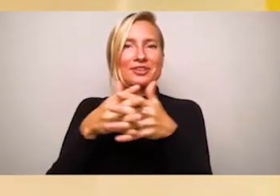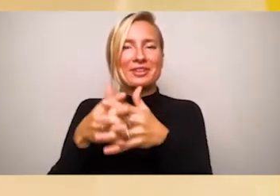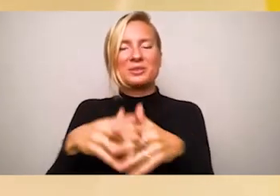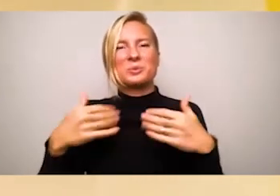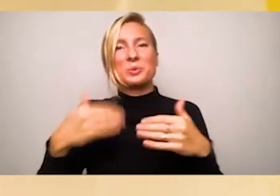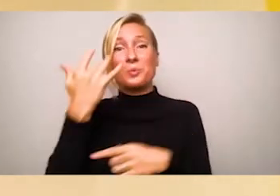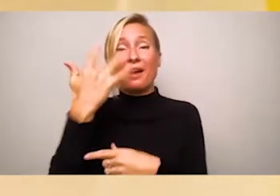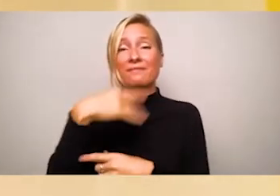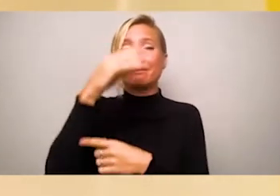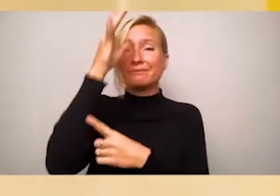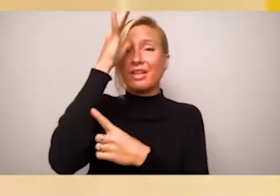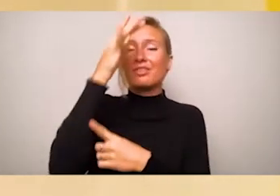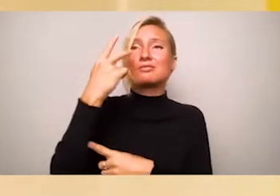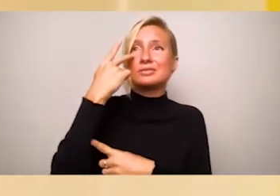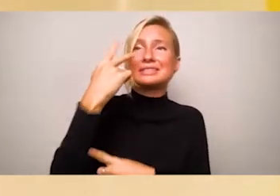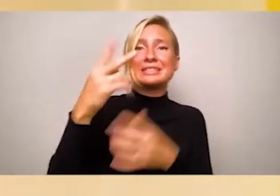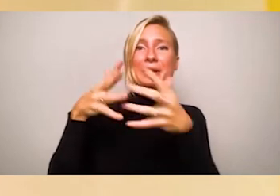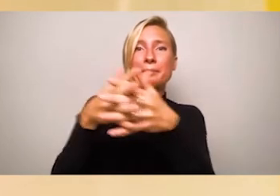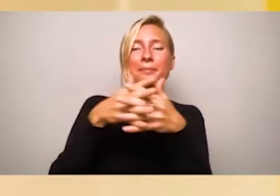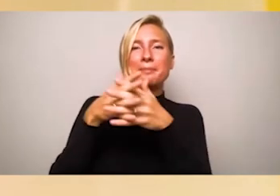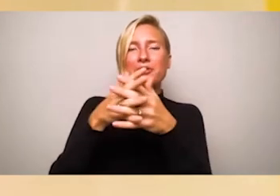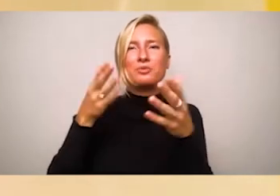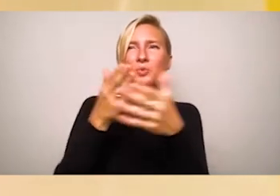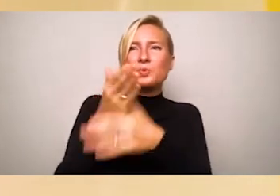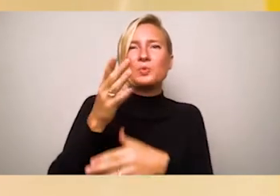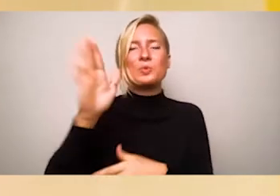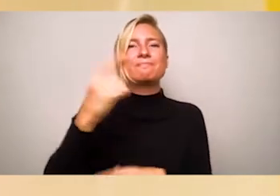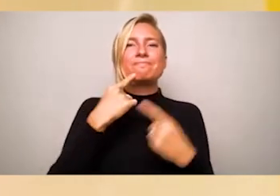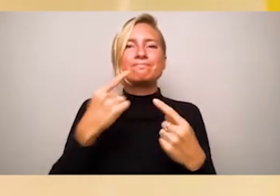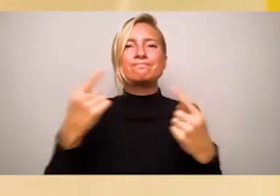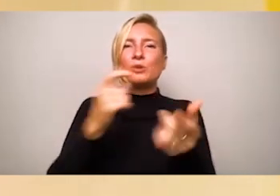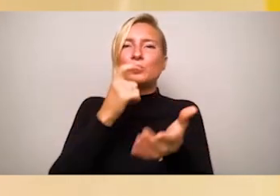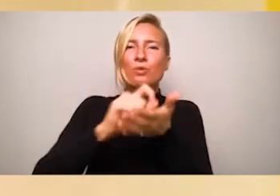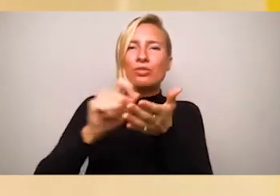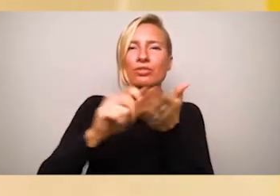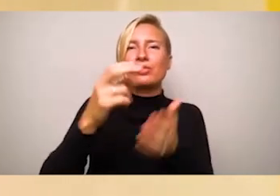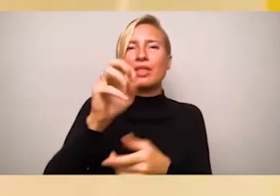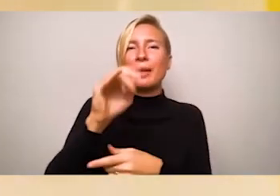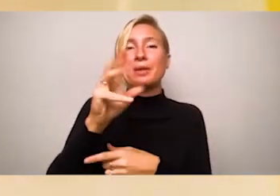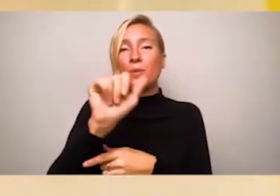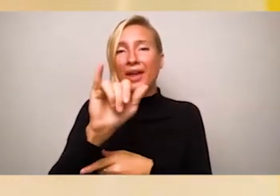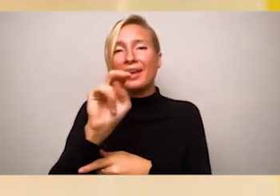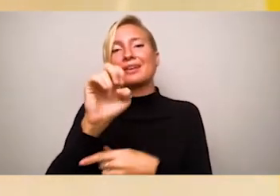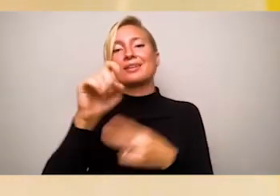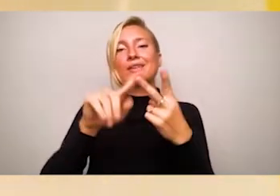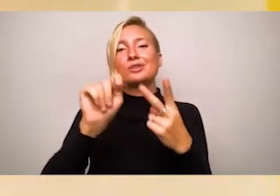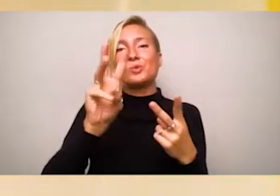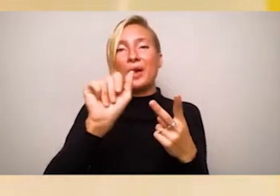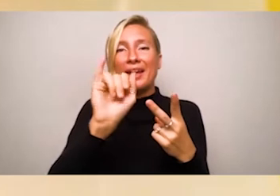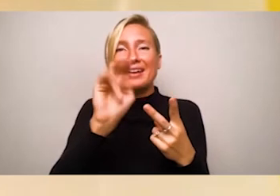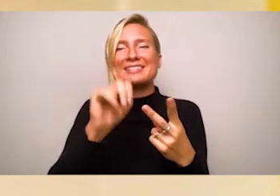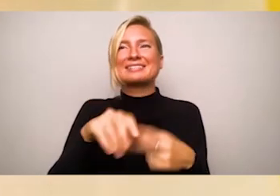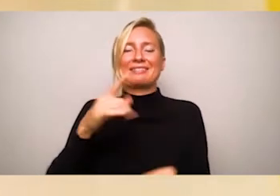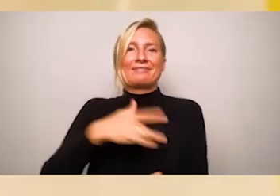through the prose of Hemingway and Twain. In 1994, my mother,